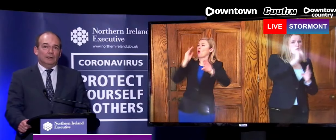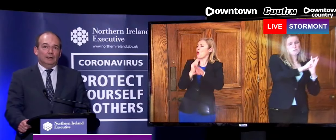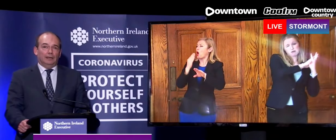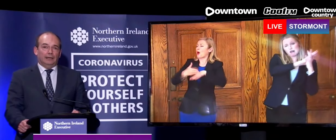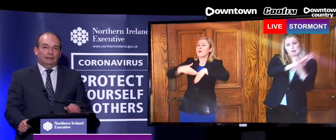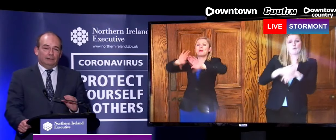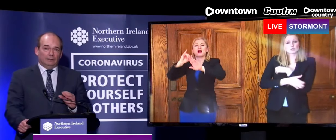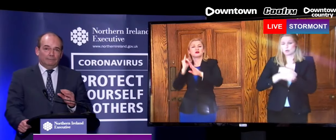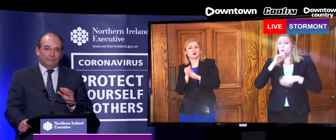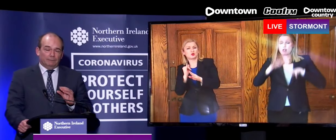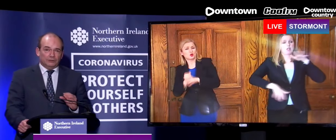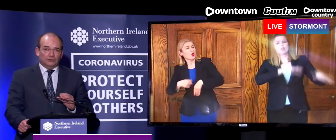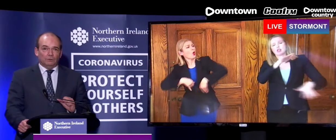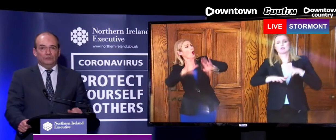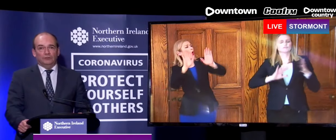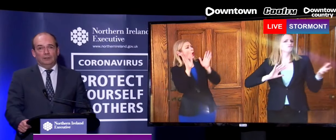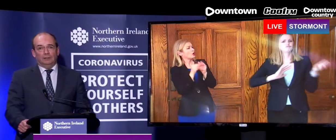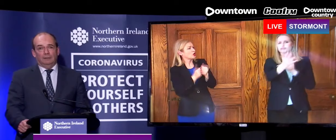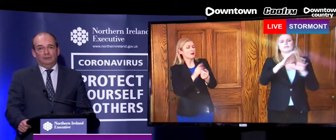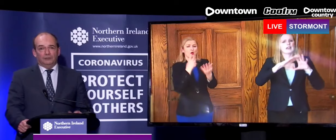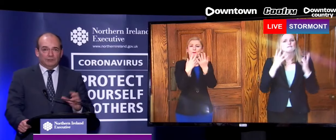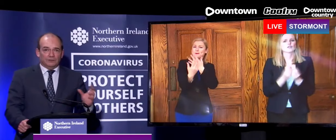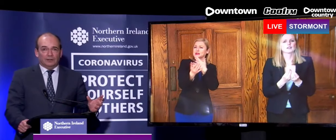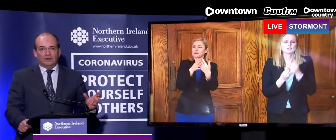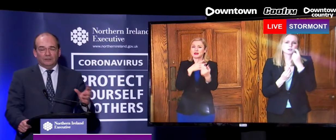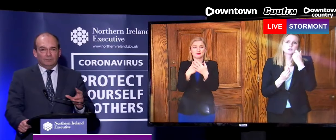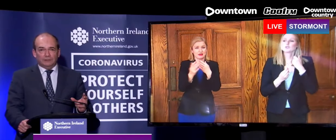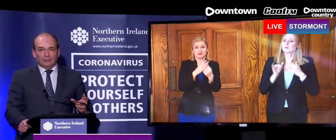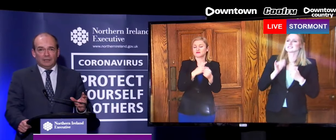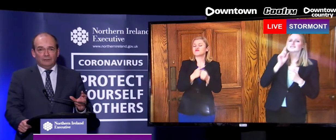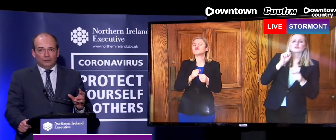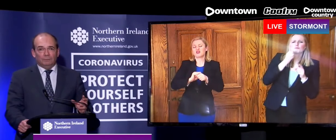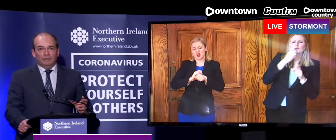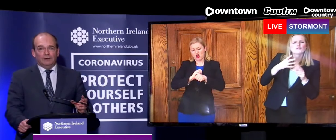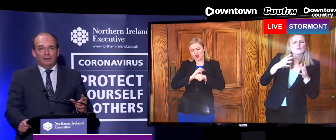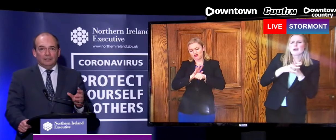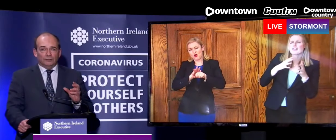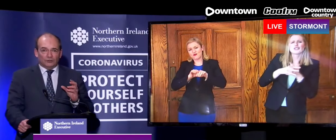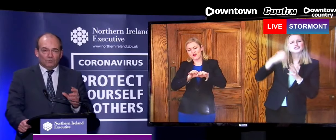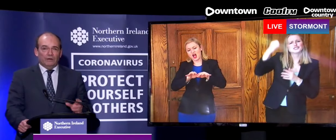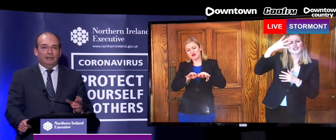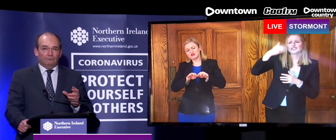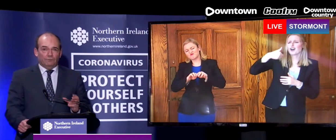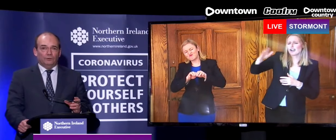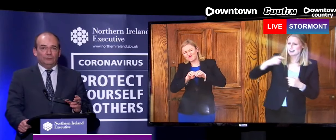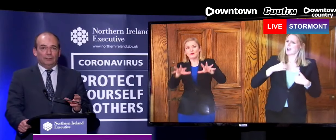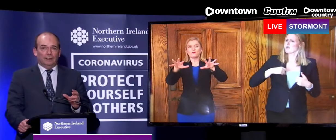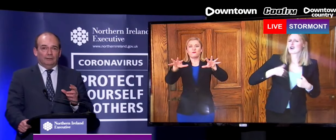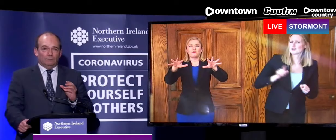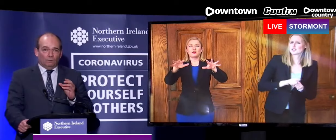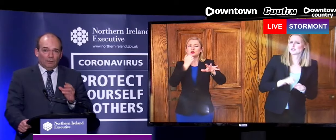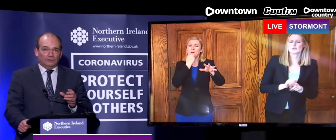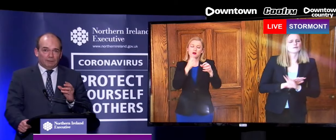have. So the minister's words about just because the sun's out doesn't mean to say you should be out, just to reinforce